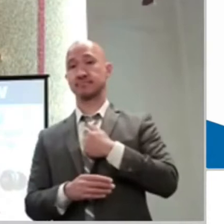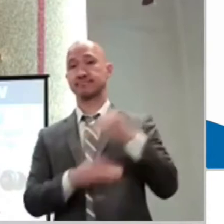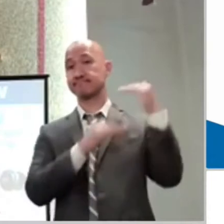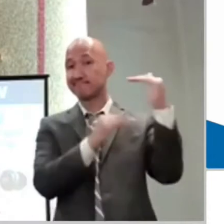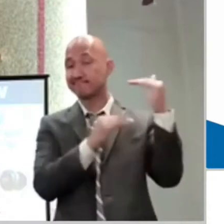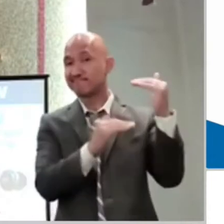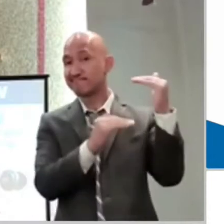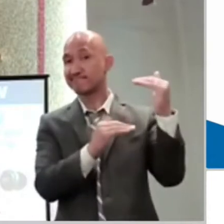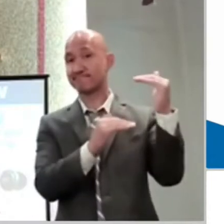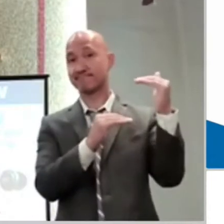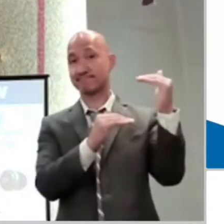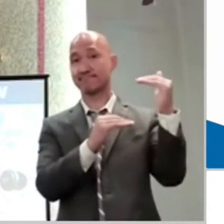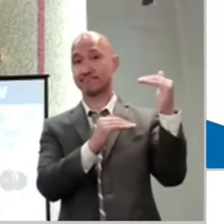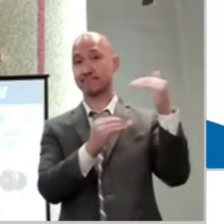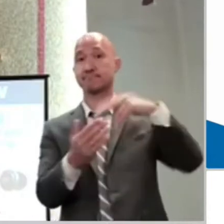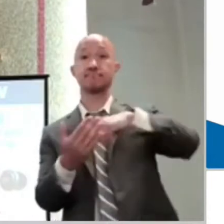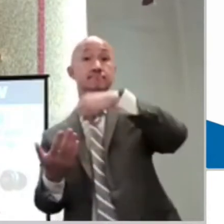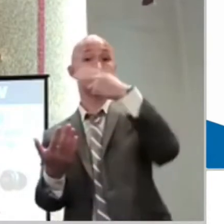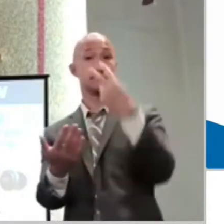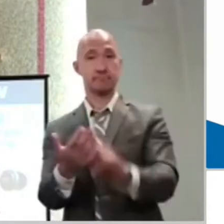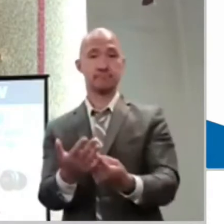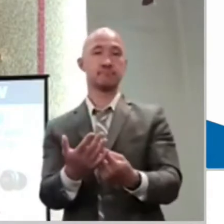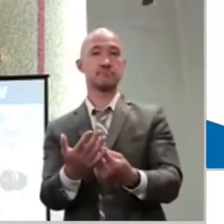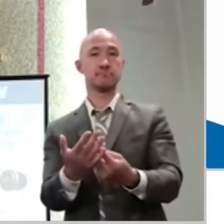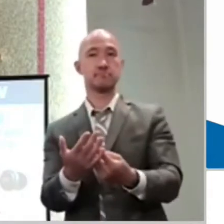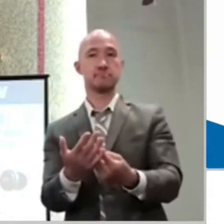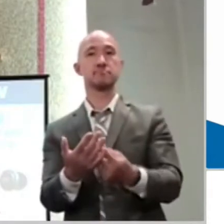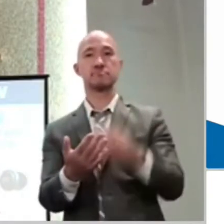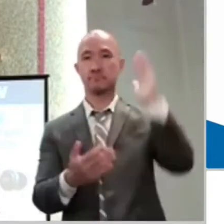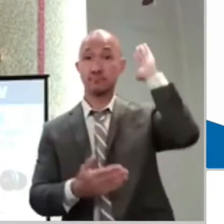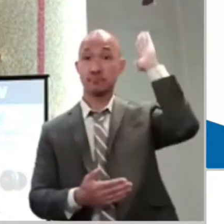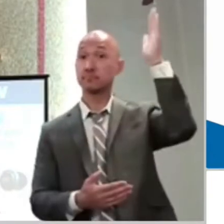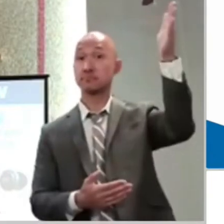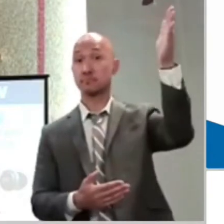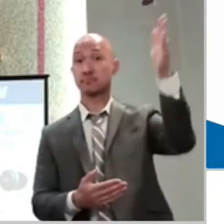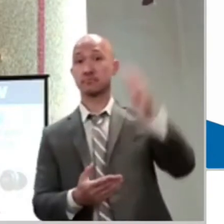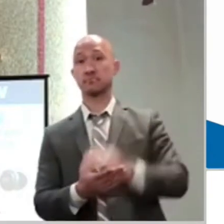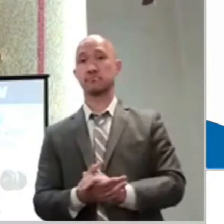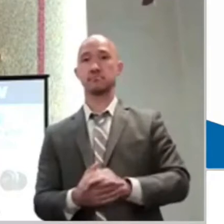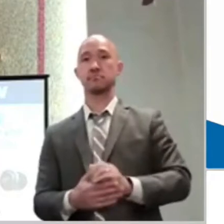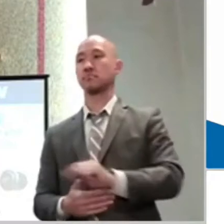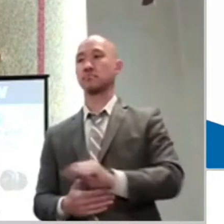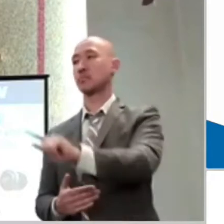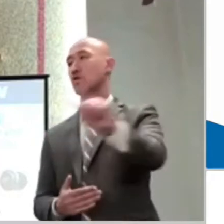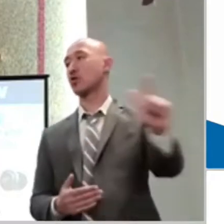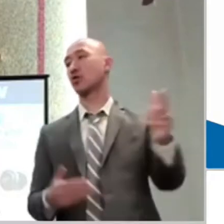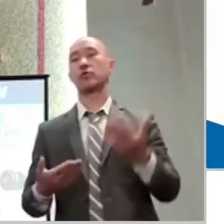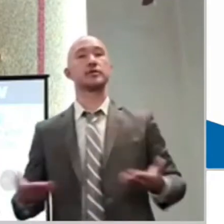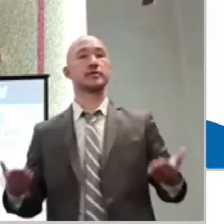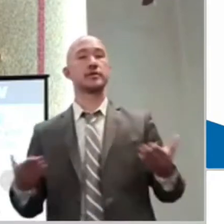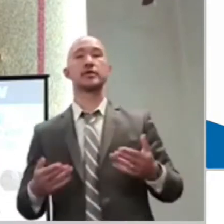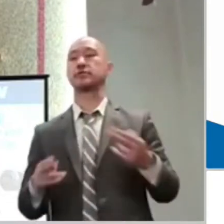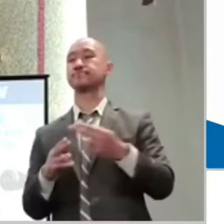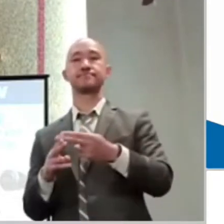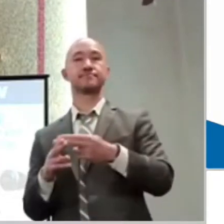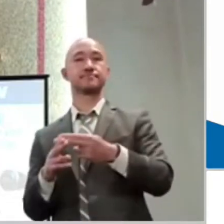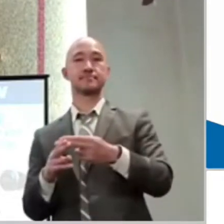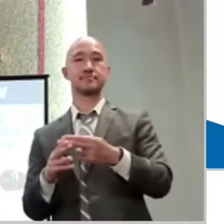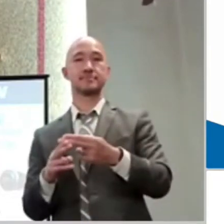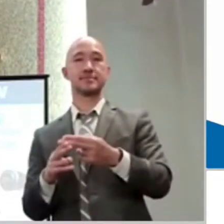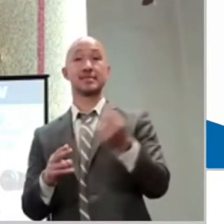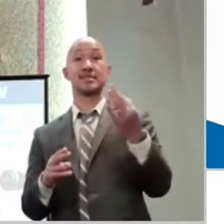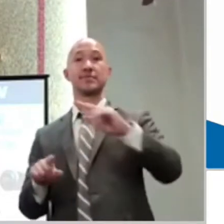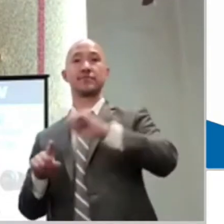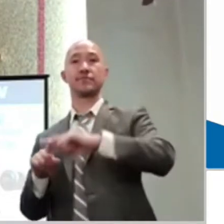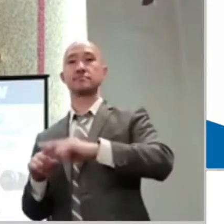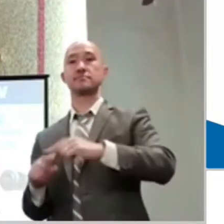this realm that is visible, that is tangible, is really destined for failure. So if we put our